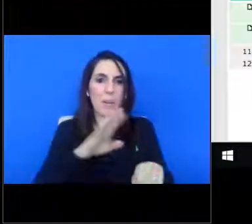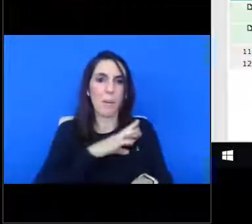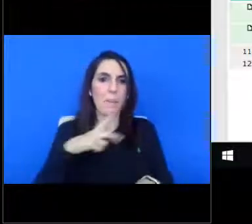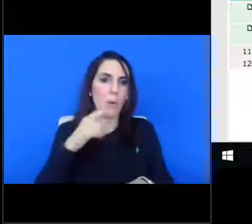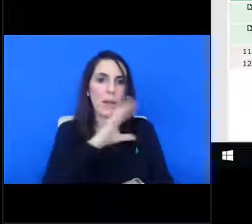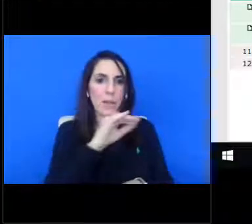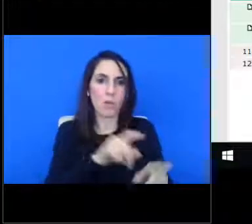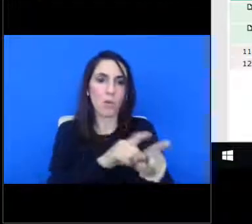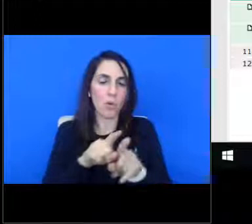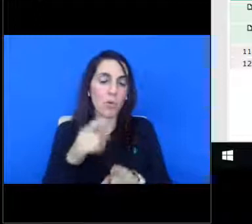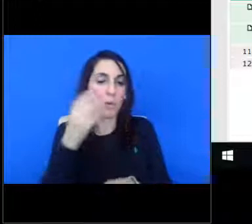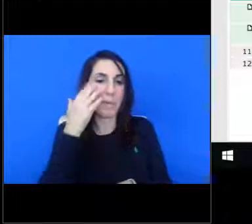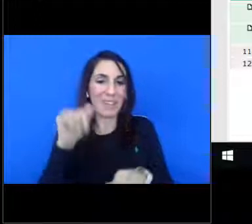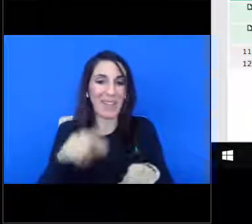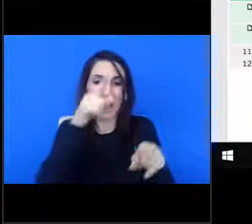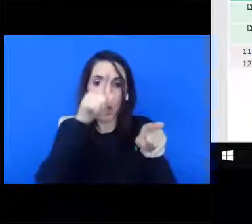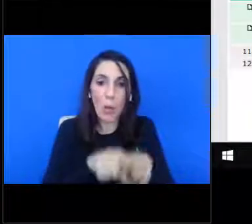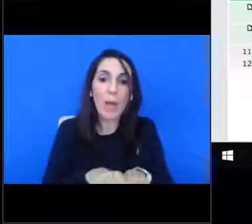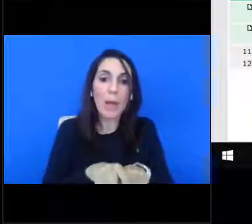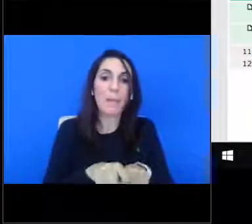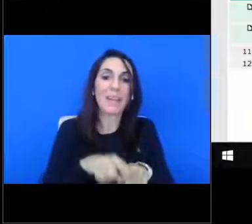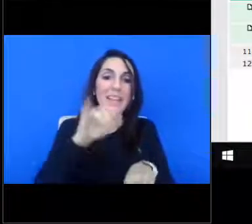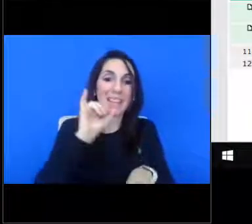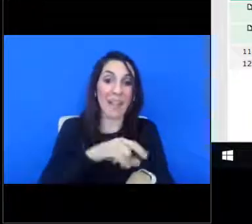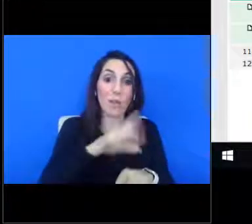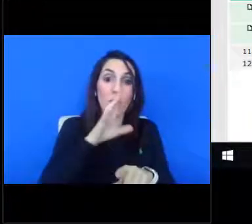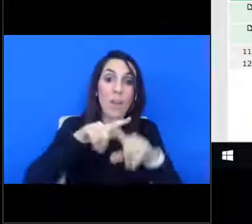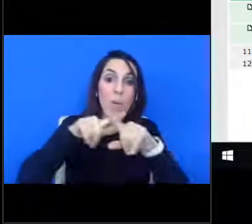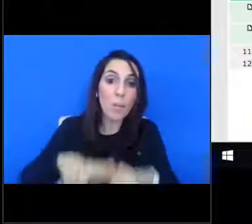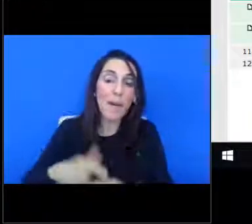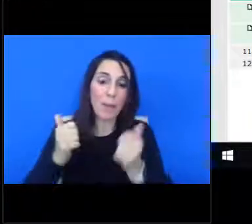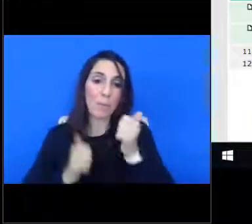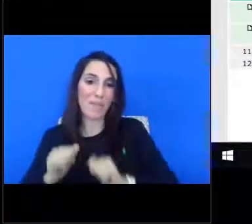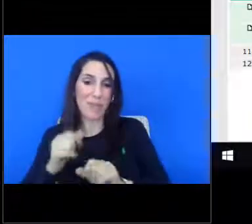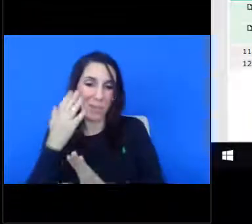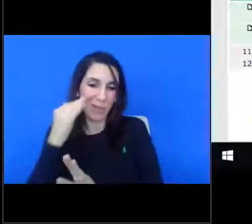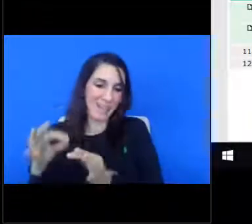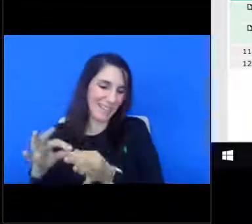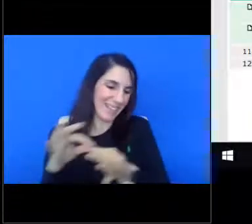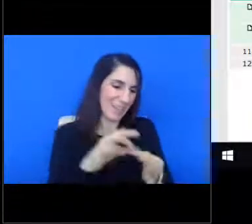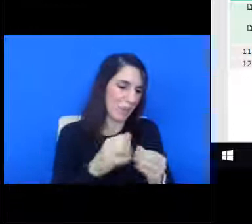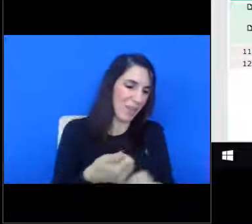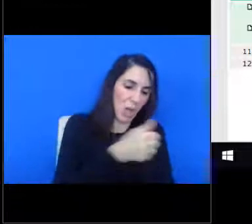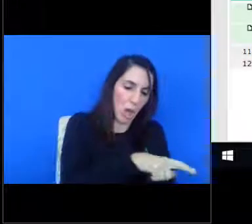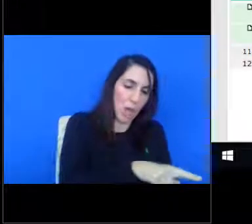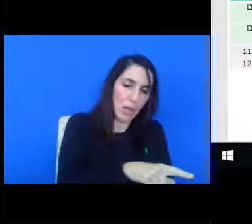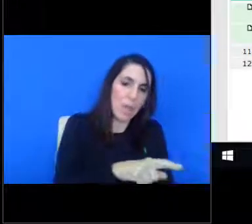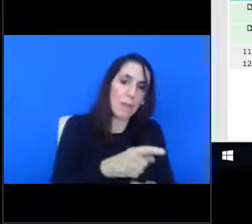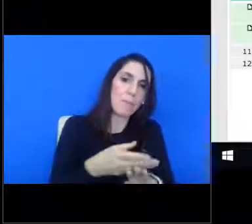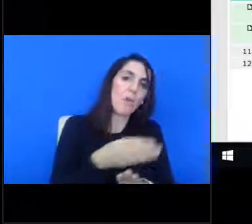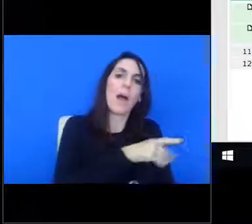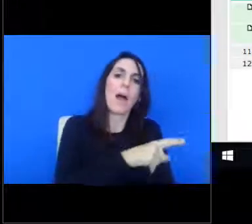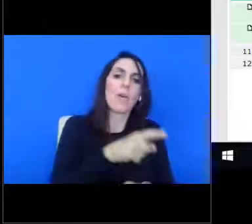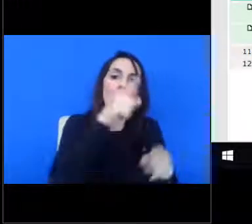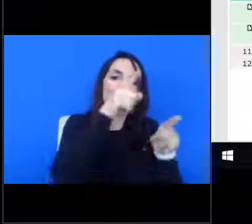because this agreement certain terms of it rely on the performance of the prior agreement, we just wanted to add some language that says if the prior agreement gets